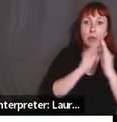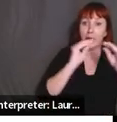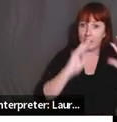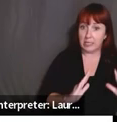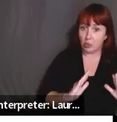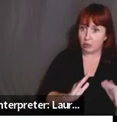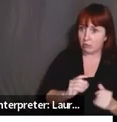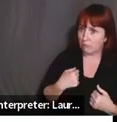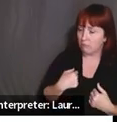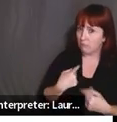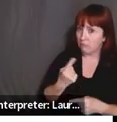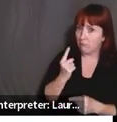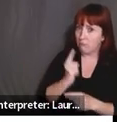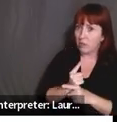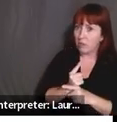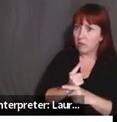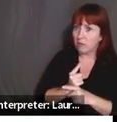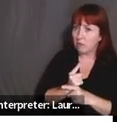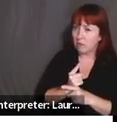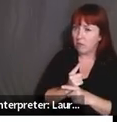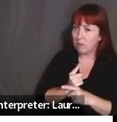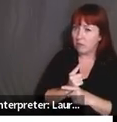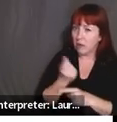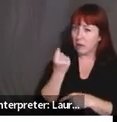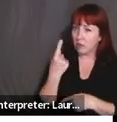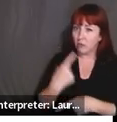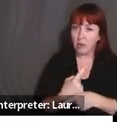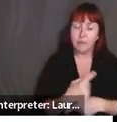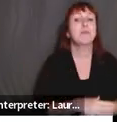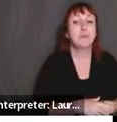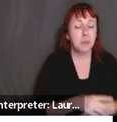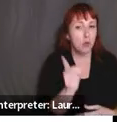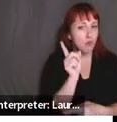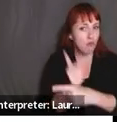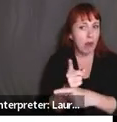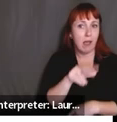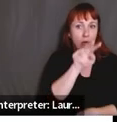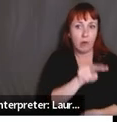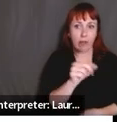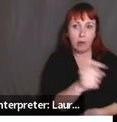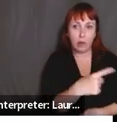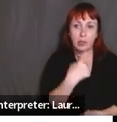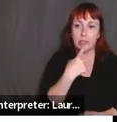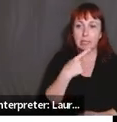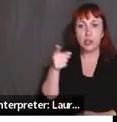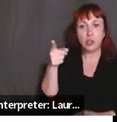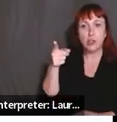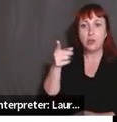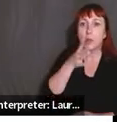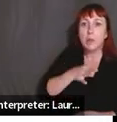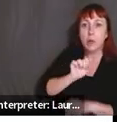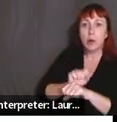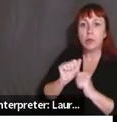the case? She, um, you're right. She mentioned that, um, she works with college students.